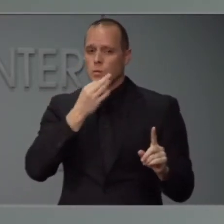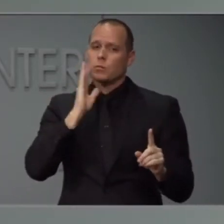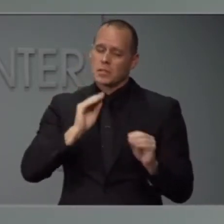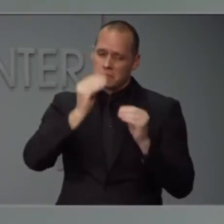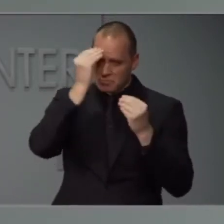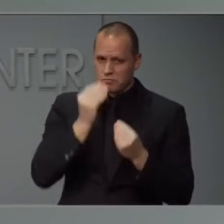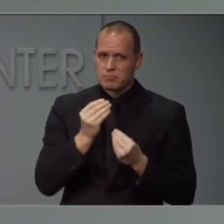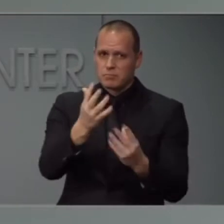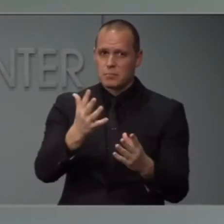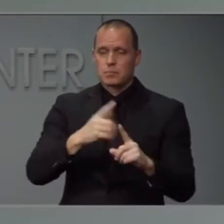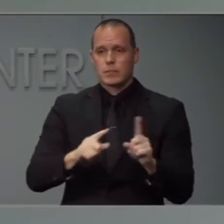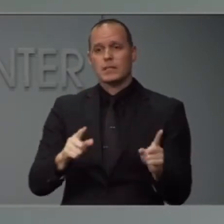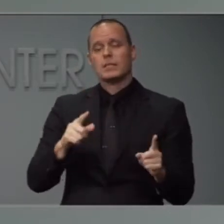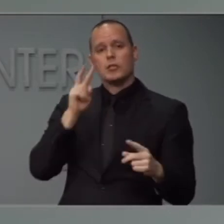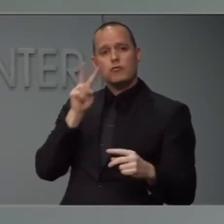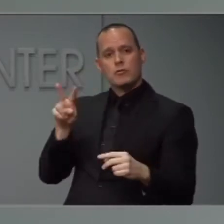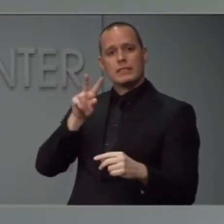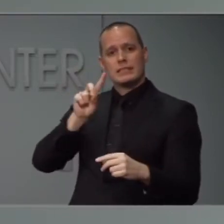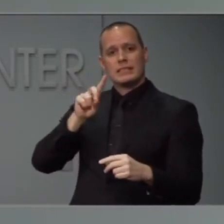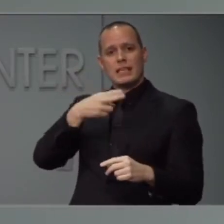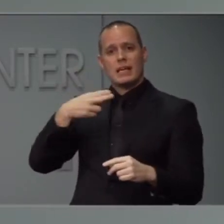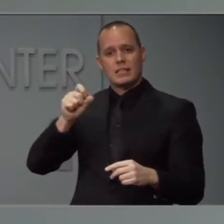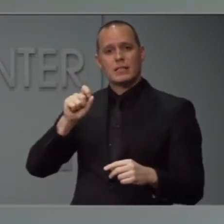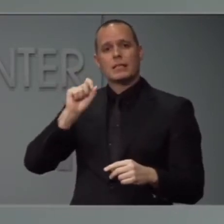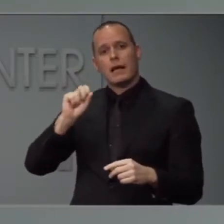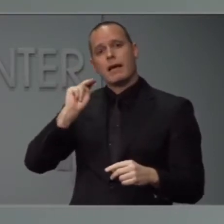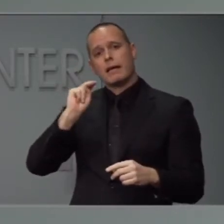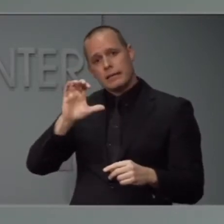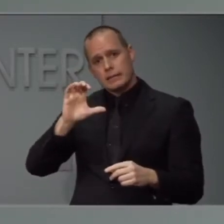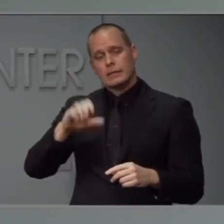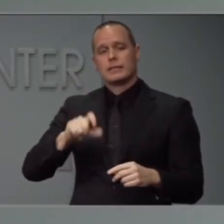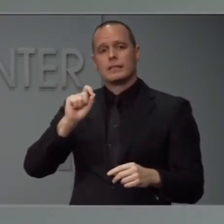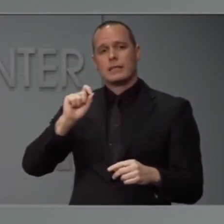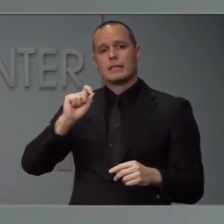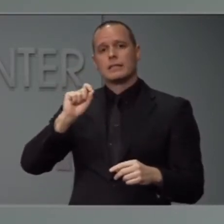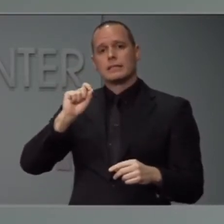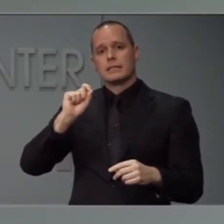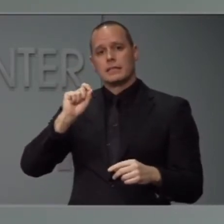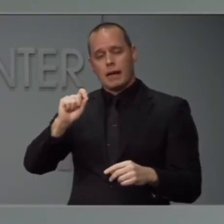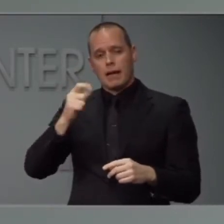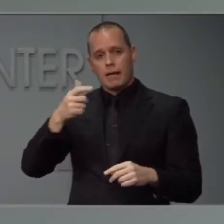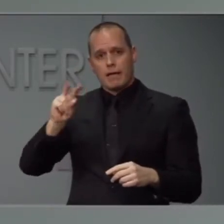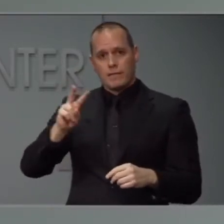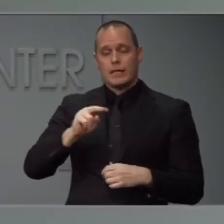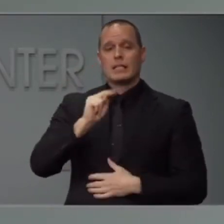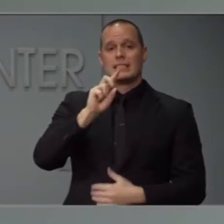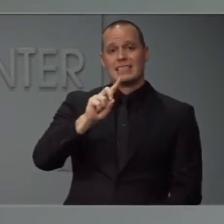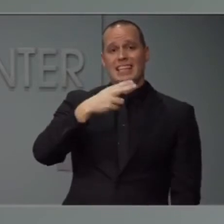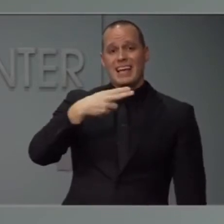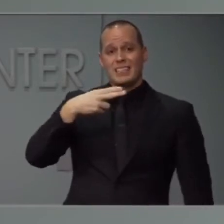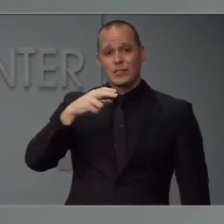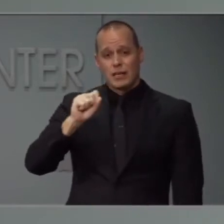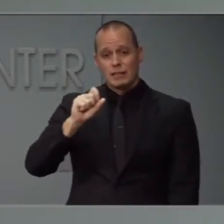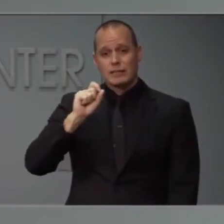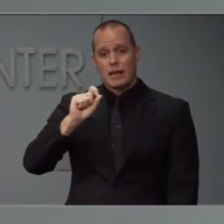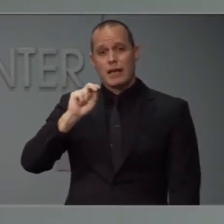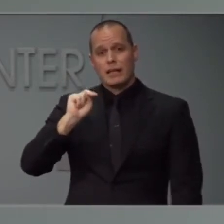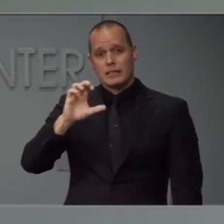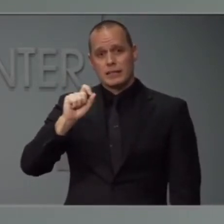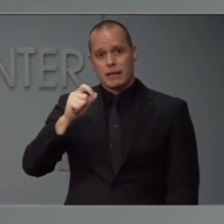visit dhhs.nc.gov — sorry, dhhsnc.gov slash coronavirus.